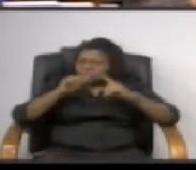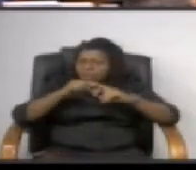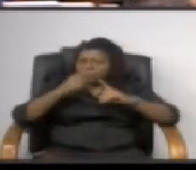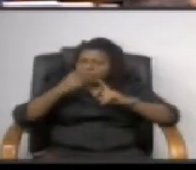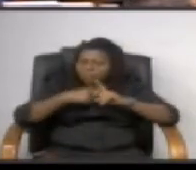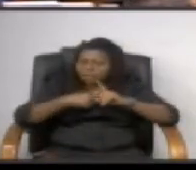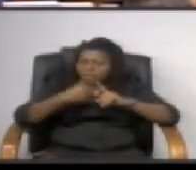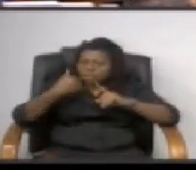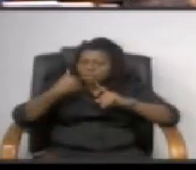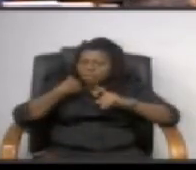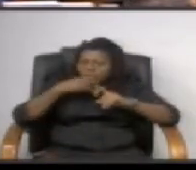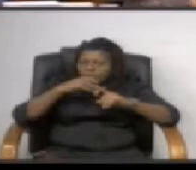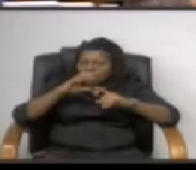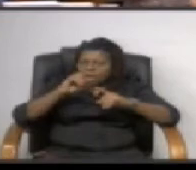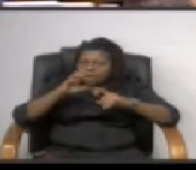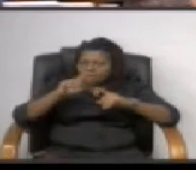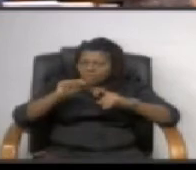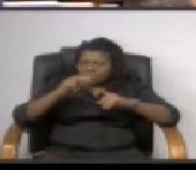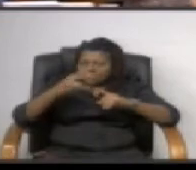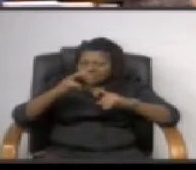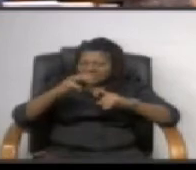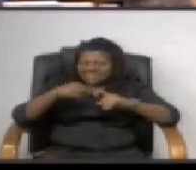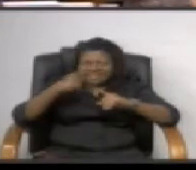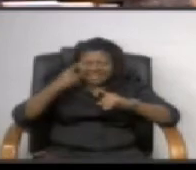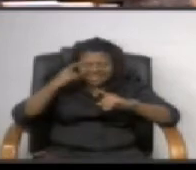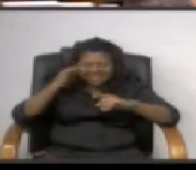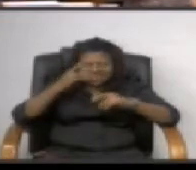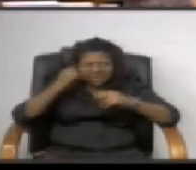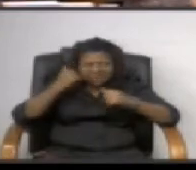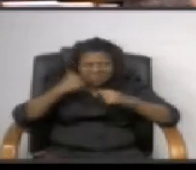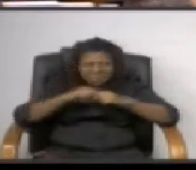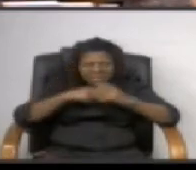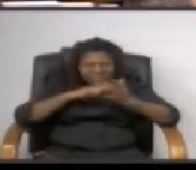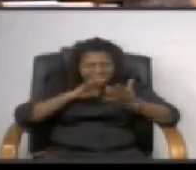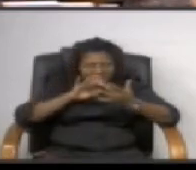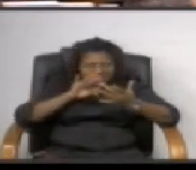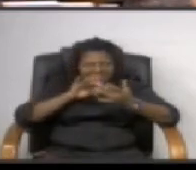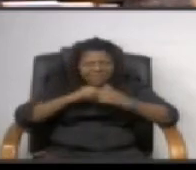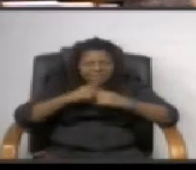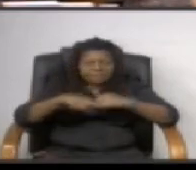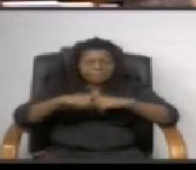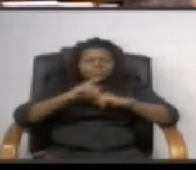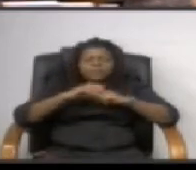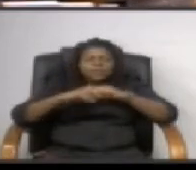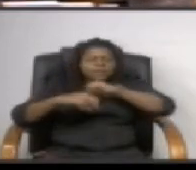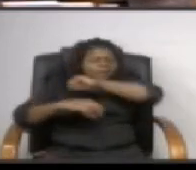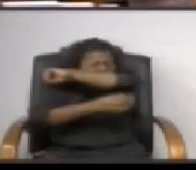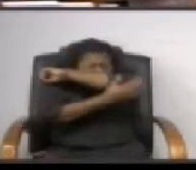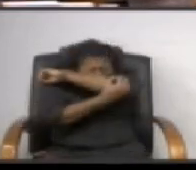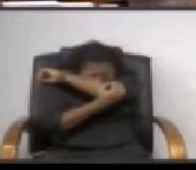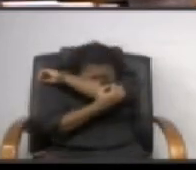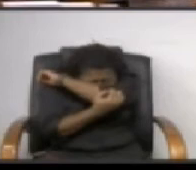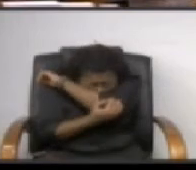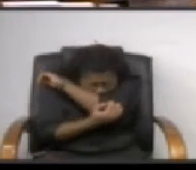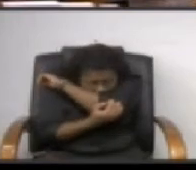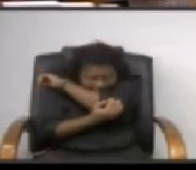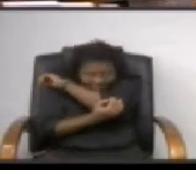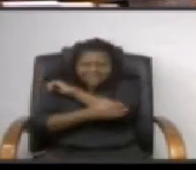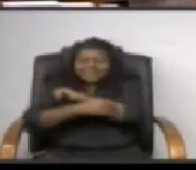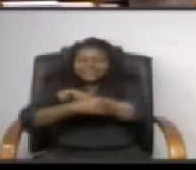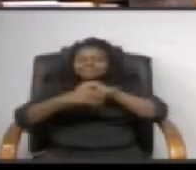month ago like october 17th because that's when i began trying to correspond with a wireless bureau and about the legislation